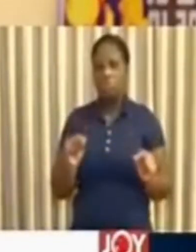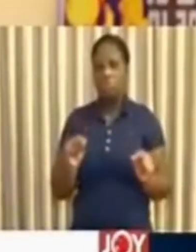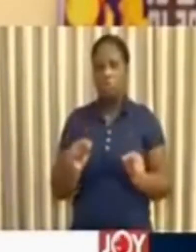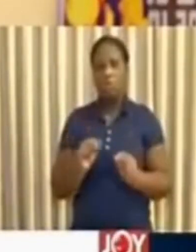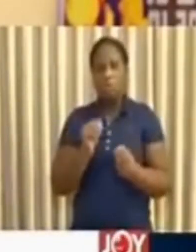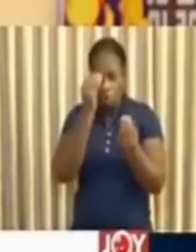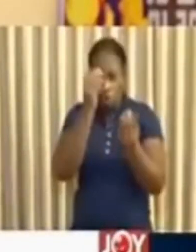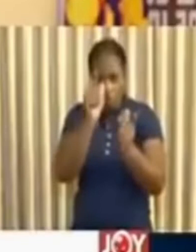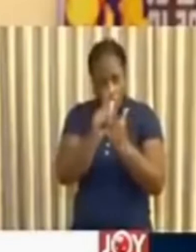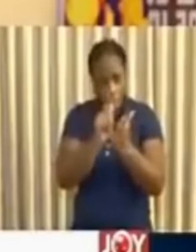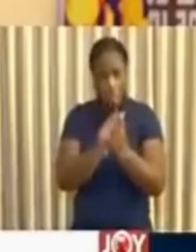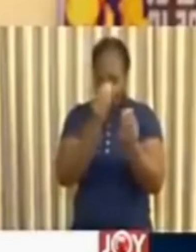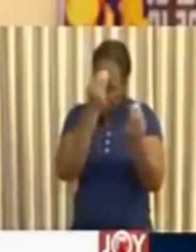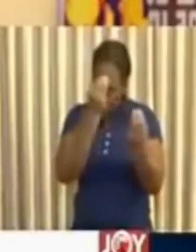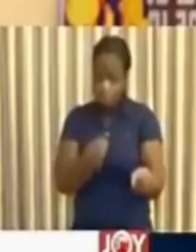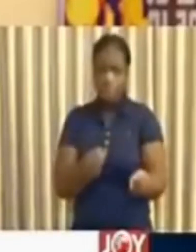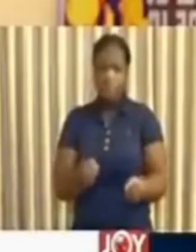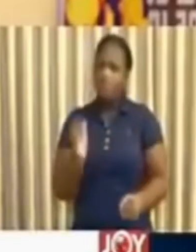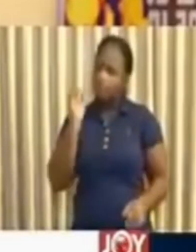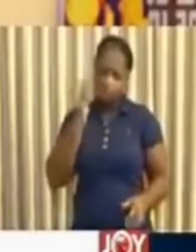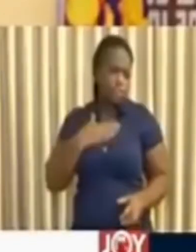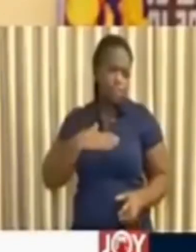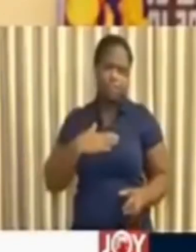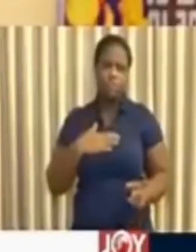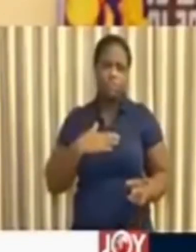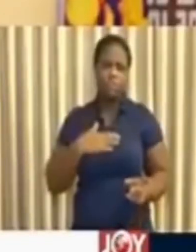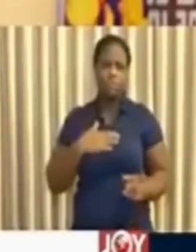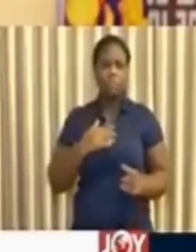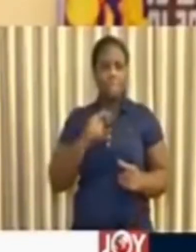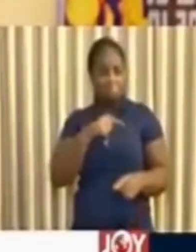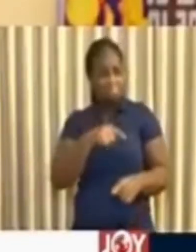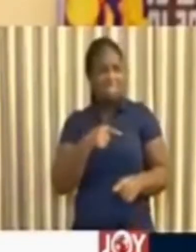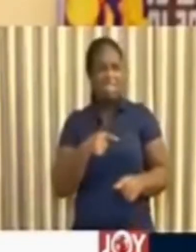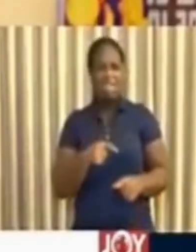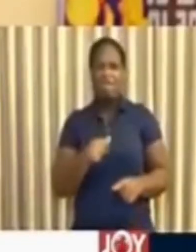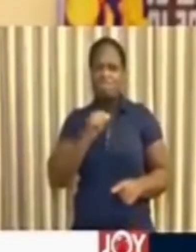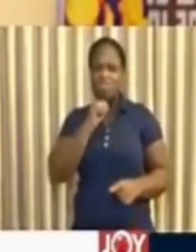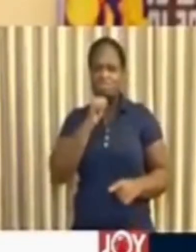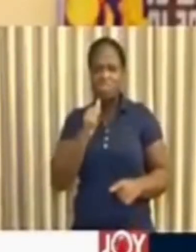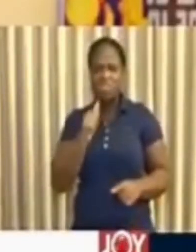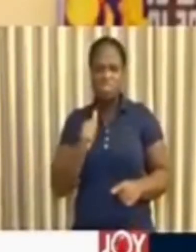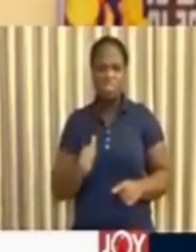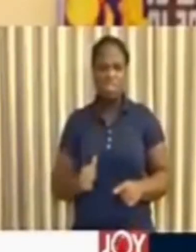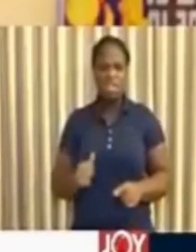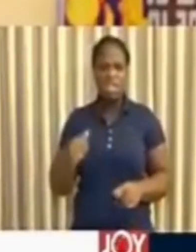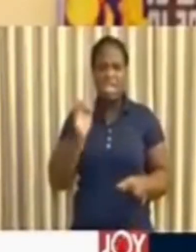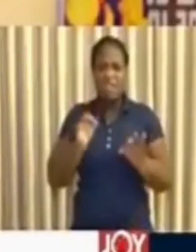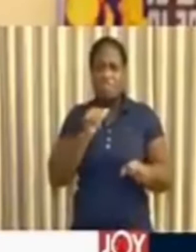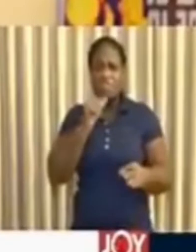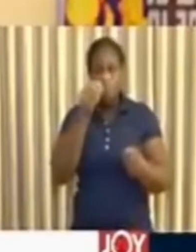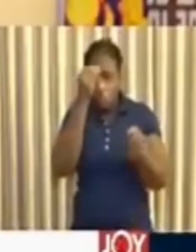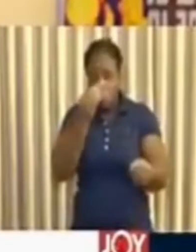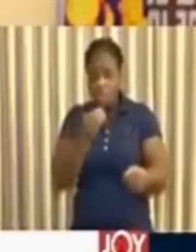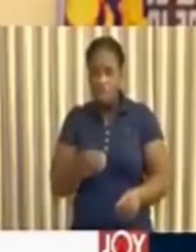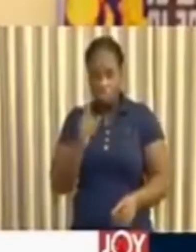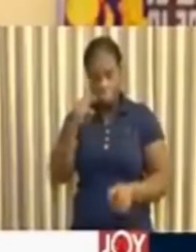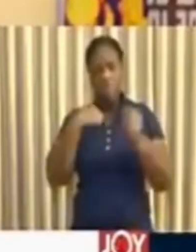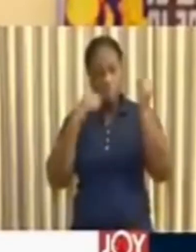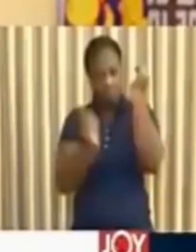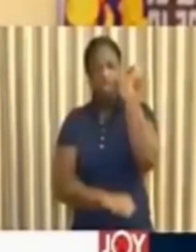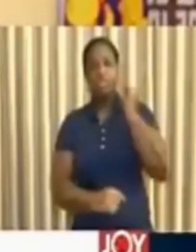law must be upheld, and it will be. I take no delight in announcing these restrictions. However,